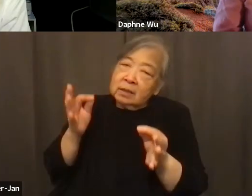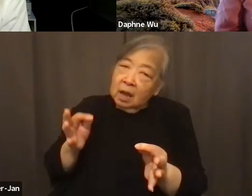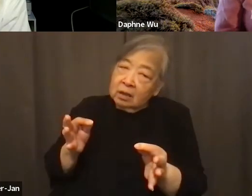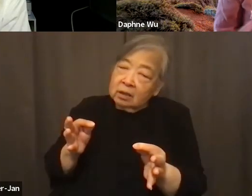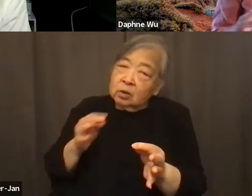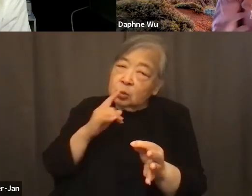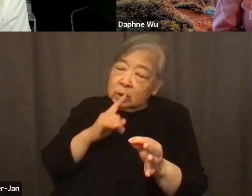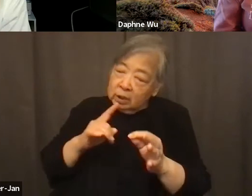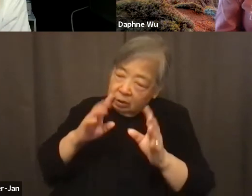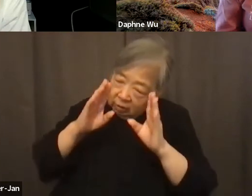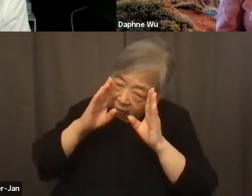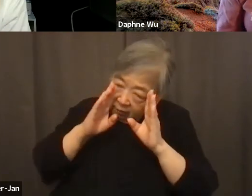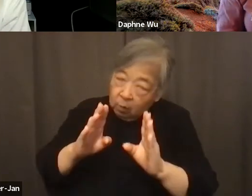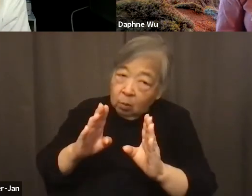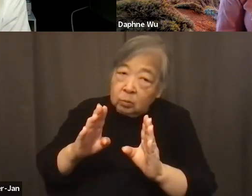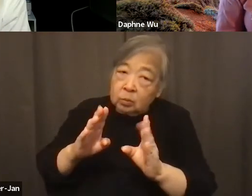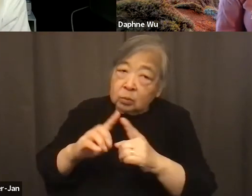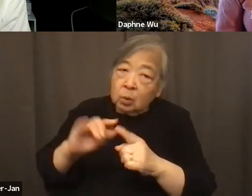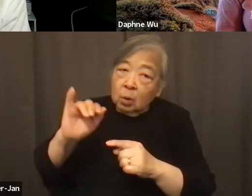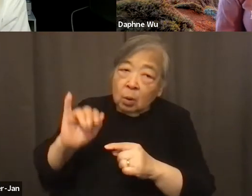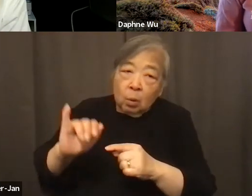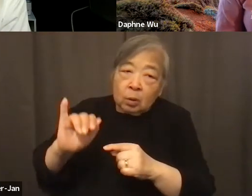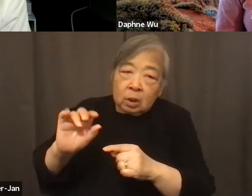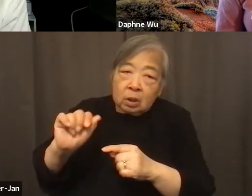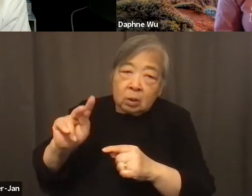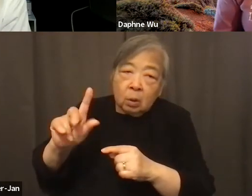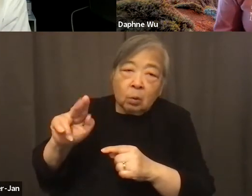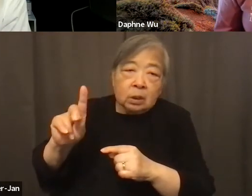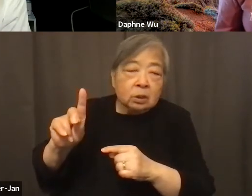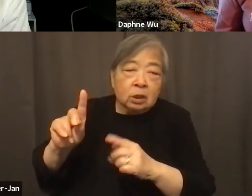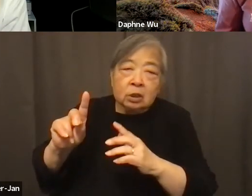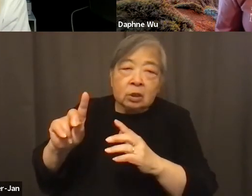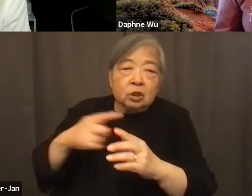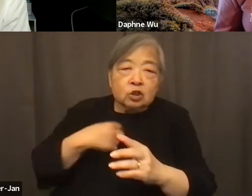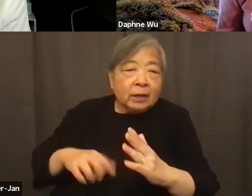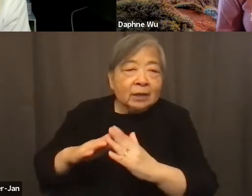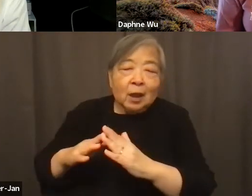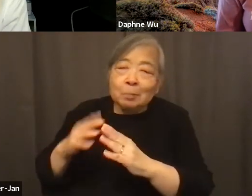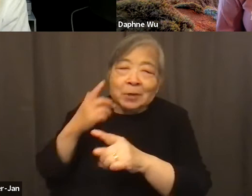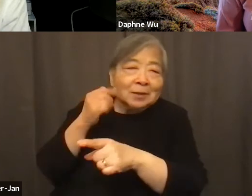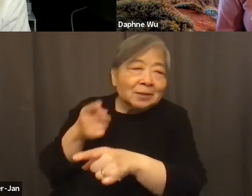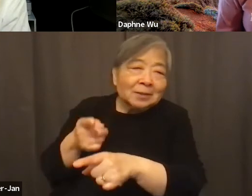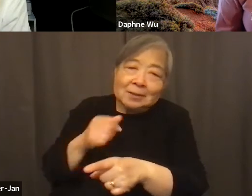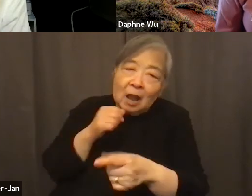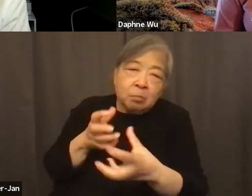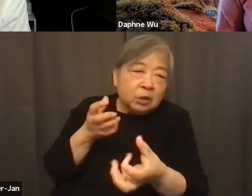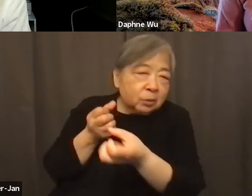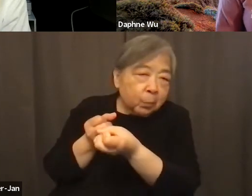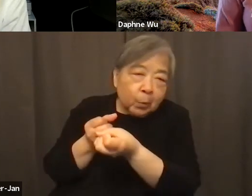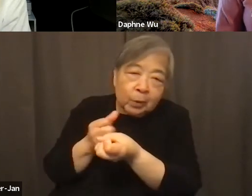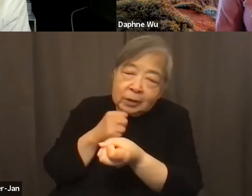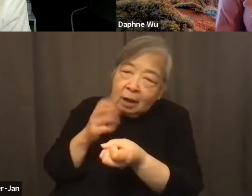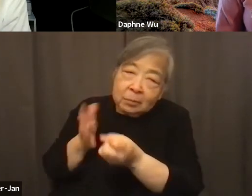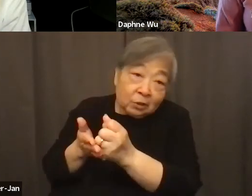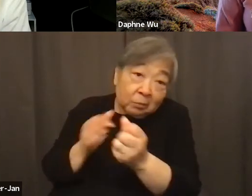a lot of attention to Oakland Chinatown because it just, it doesn't get as much support and help and love. And so,